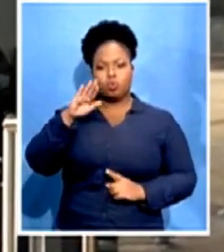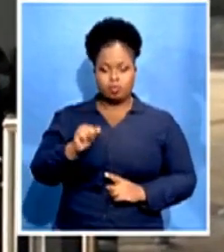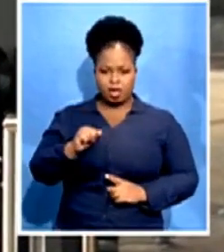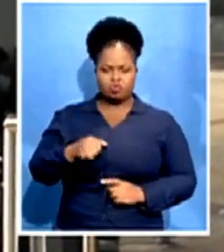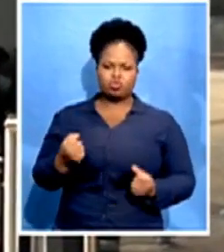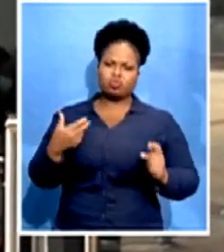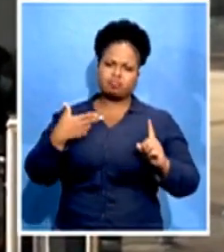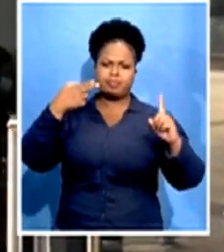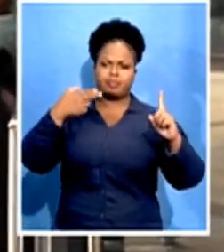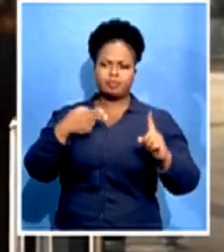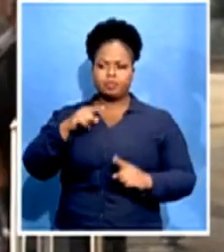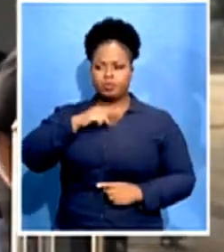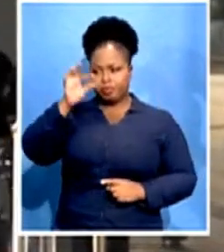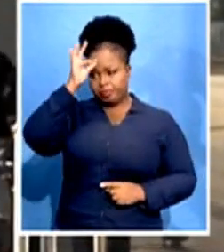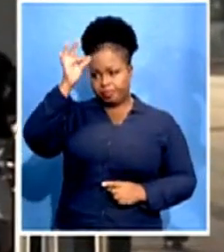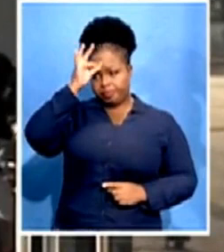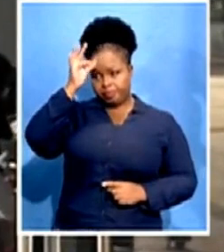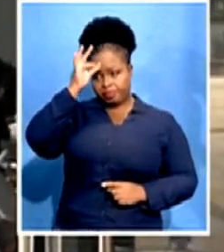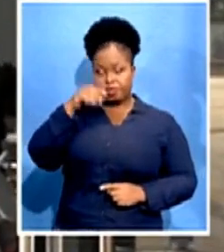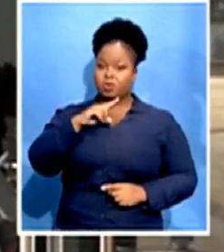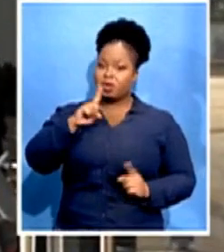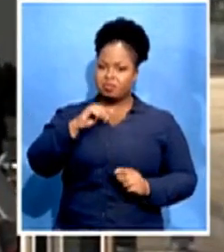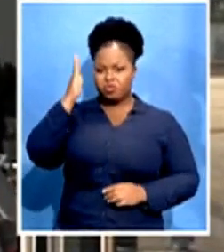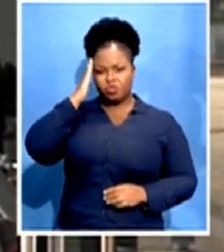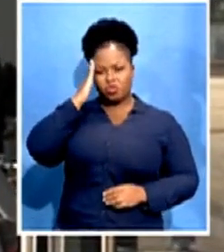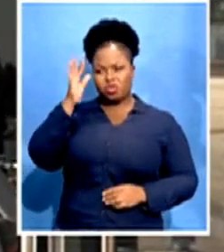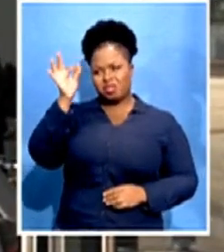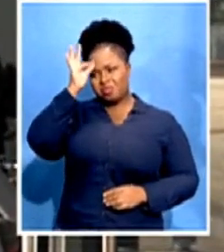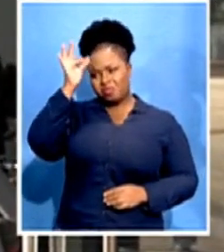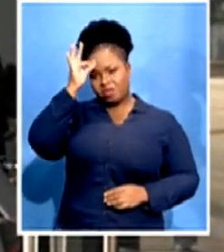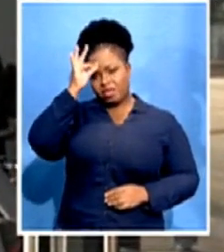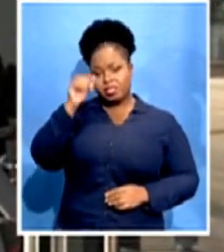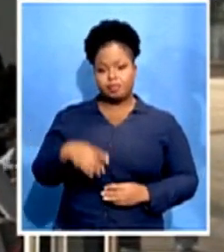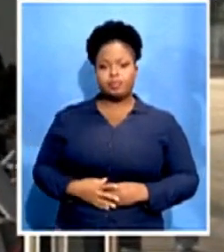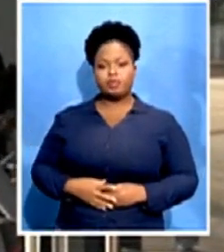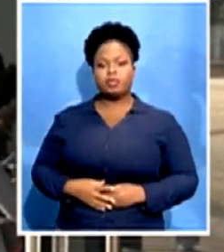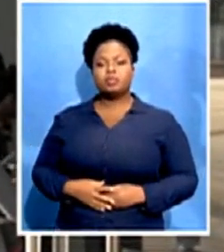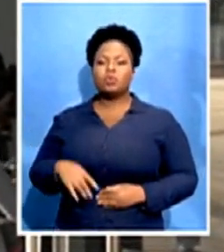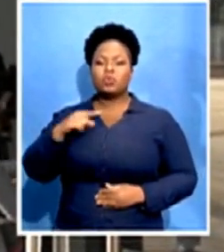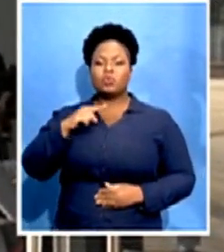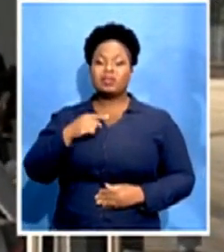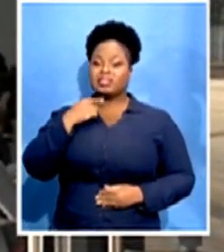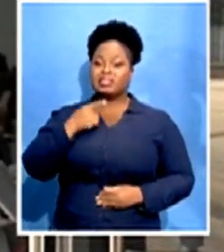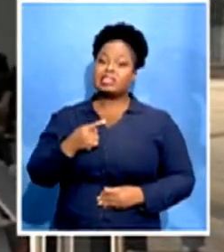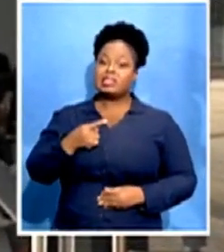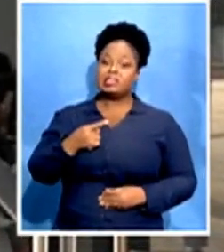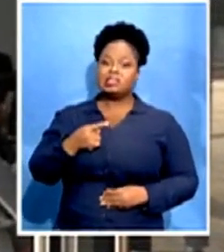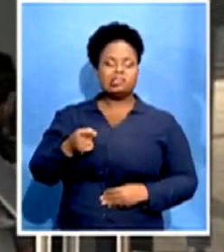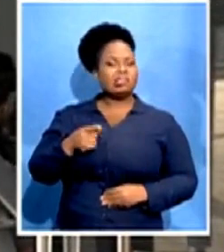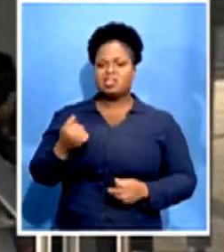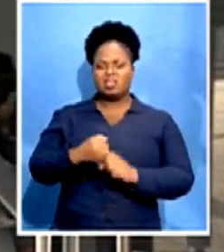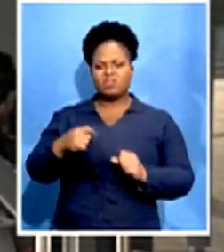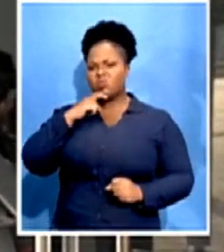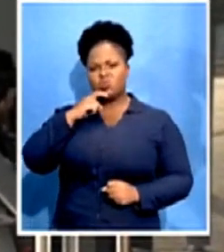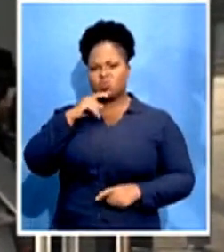as you know, the police have apparently actually said it was. They didn't use any rubber bullets, but they actually used the